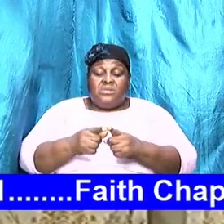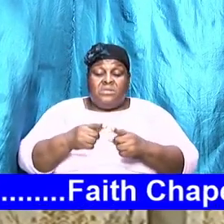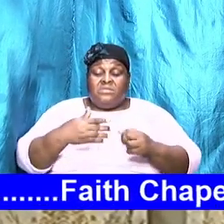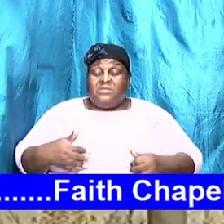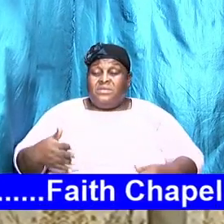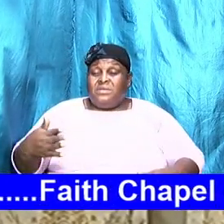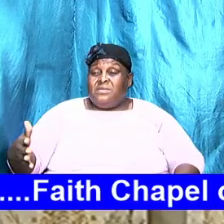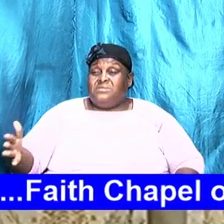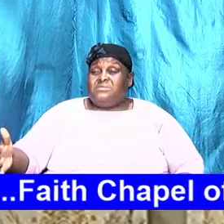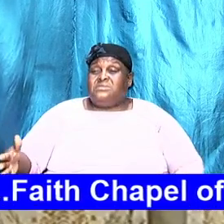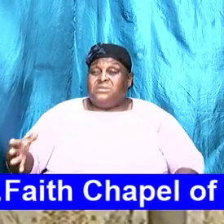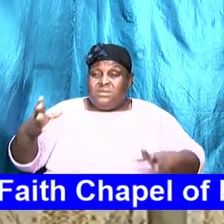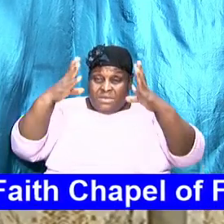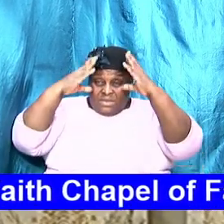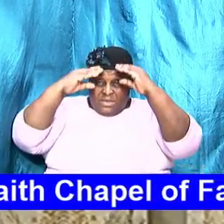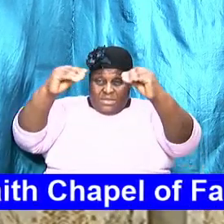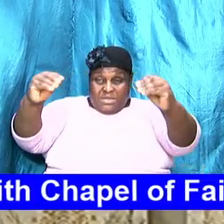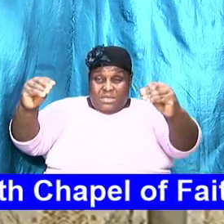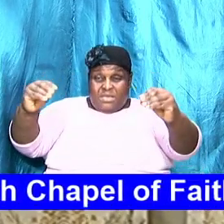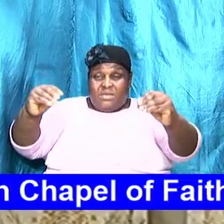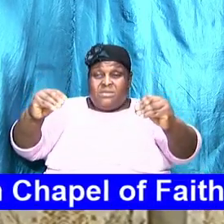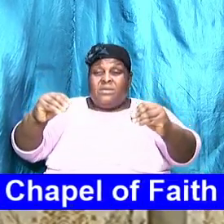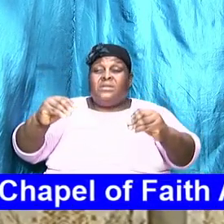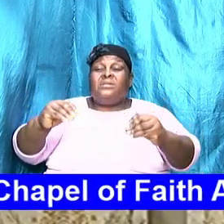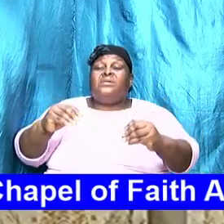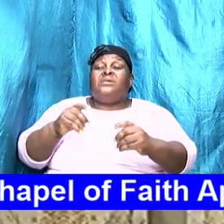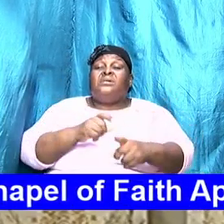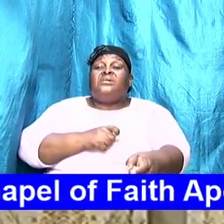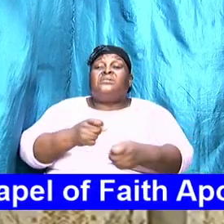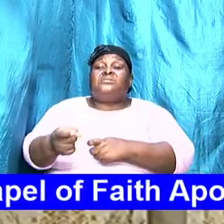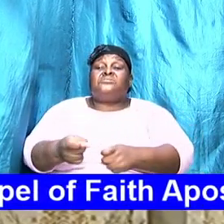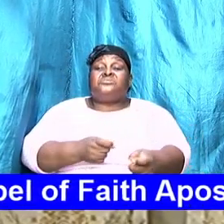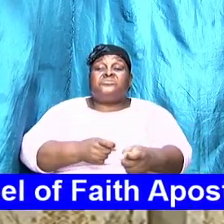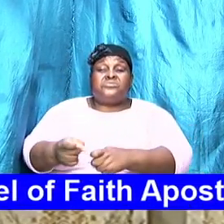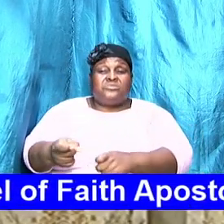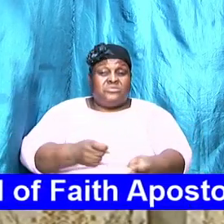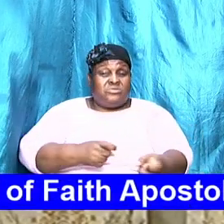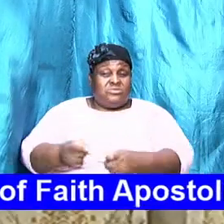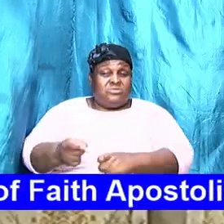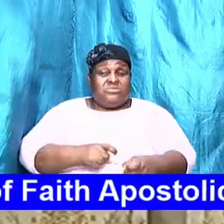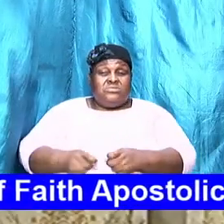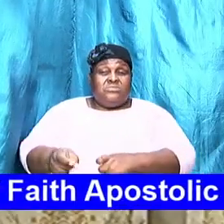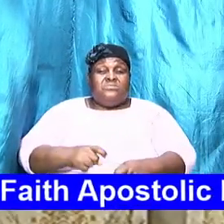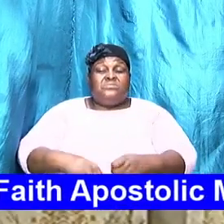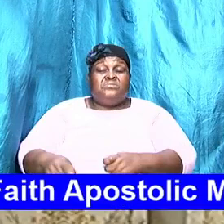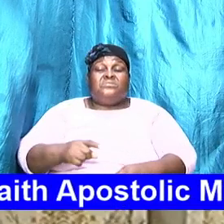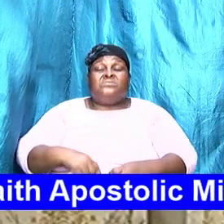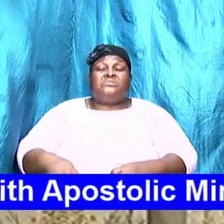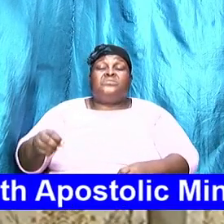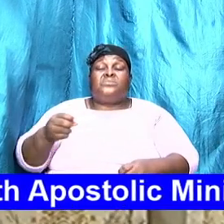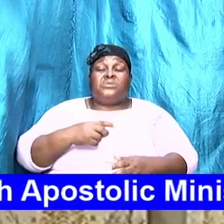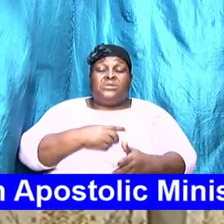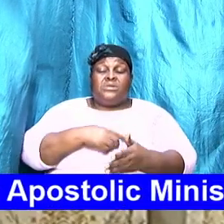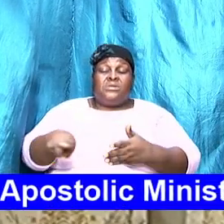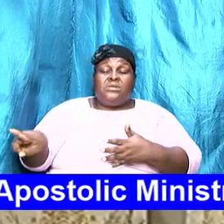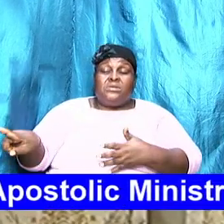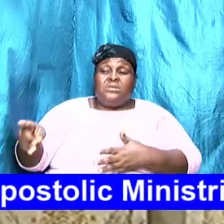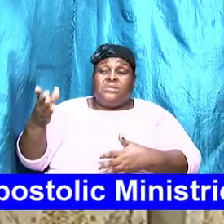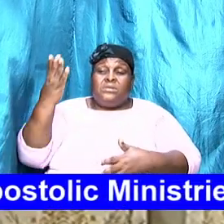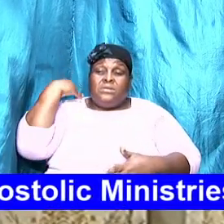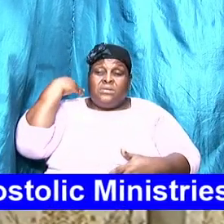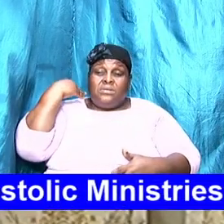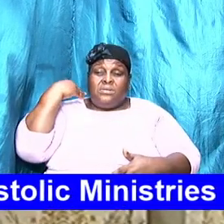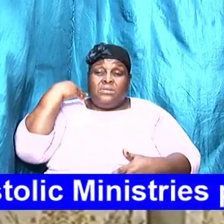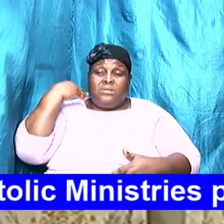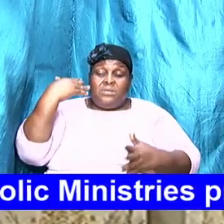teaching and exchanging over the last couple of weeks, I want to urge us. Don't